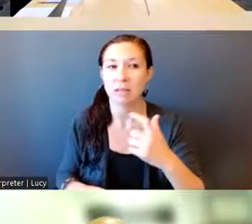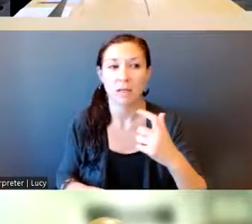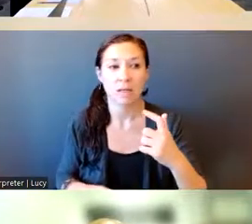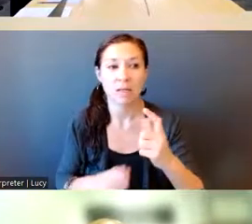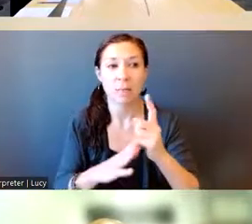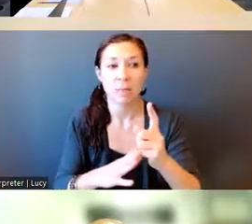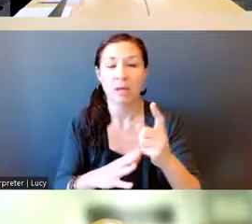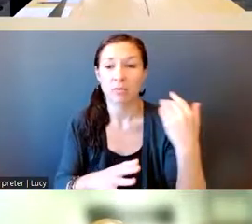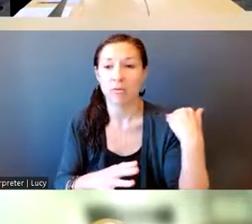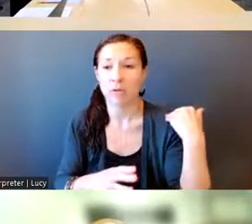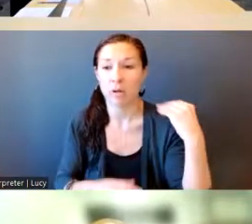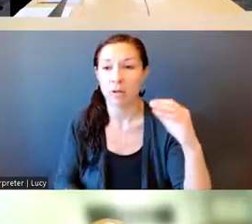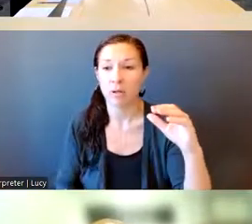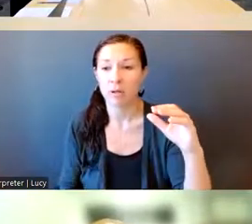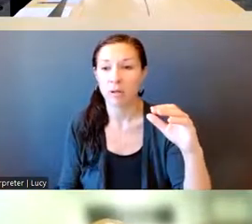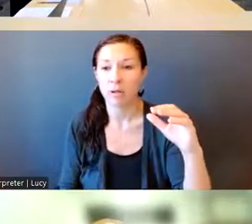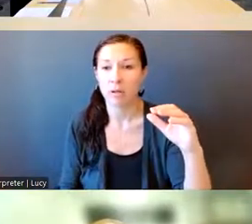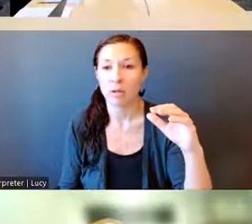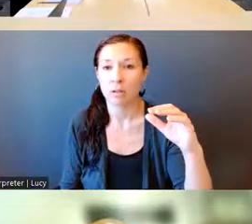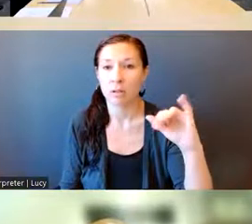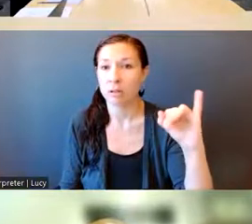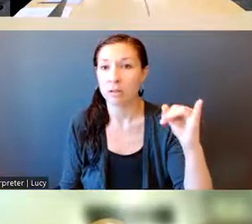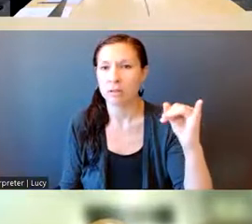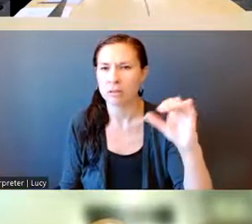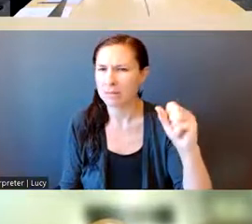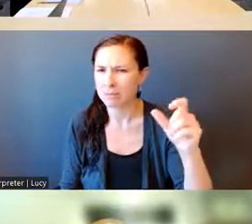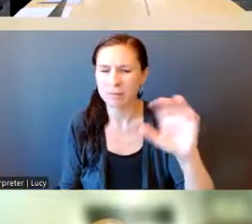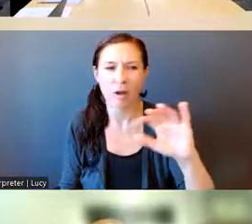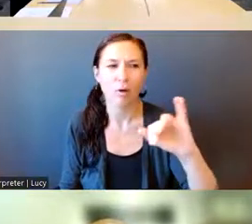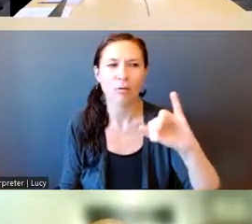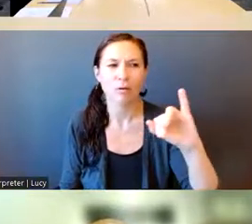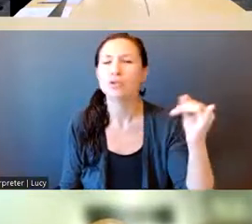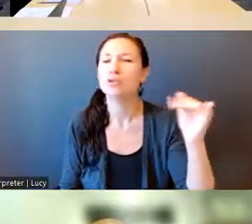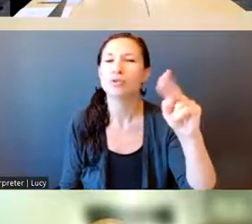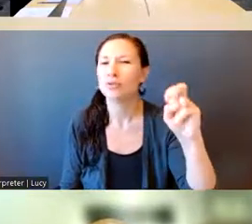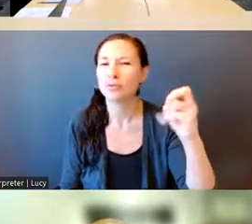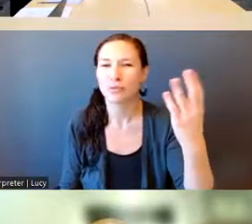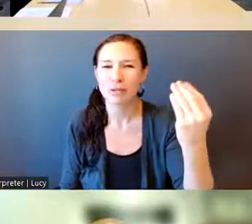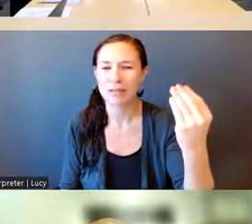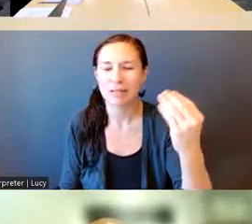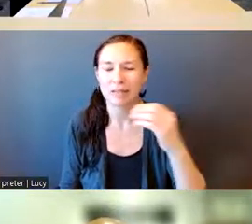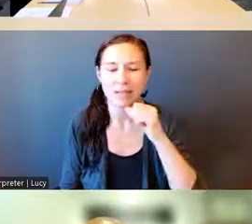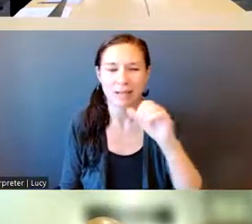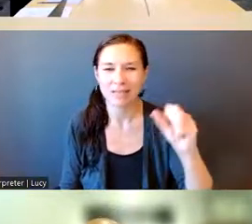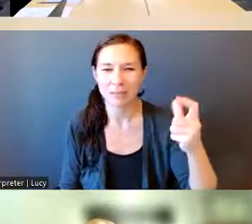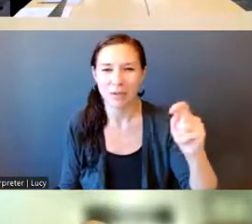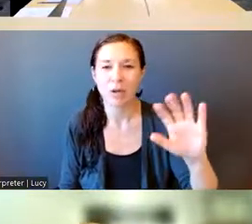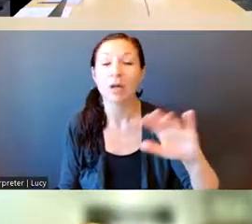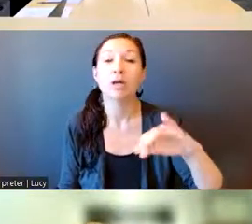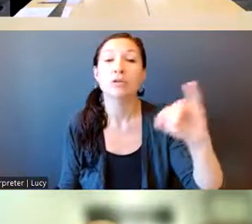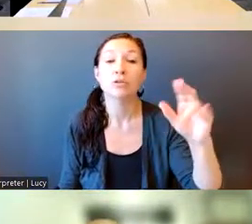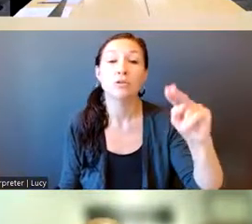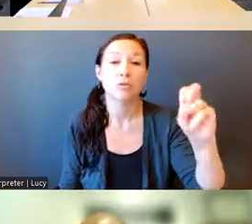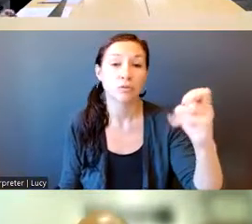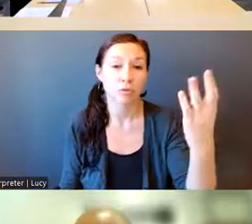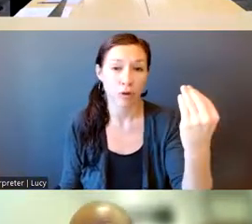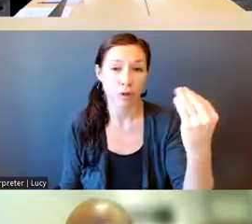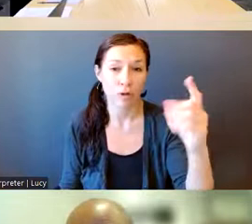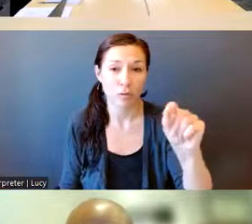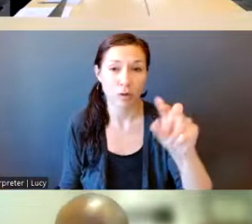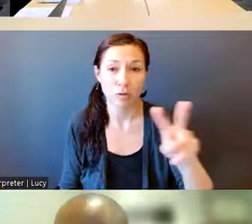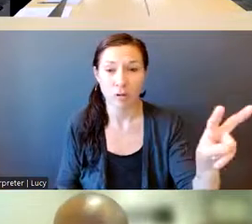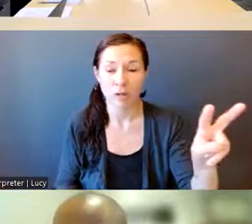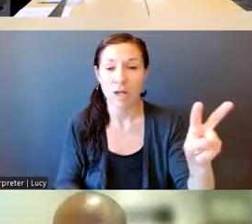I'm sorry. From June. June 14th. 14th. yeah. 2022. The.